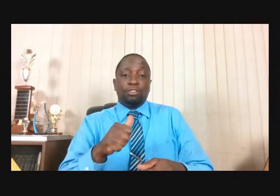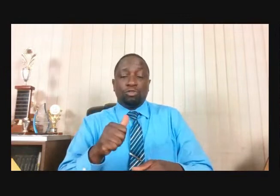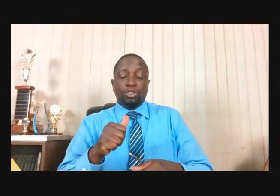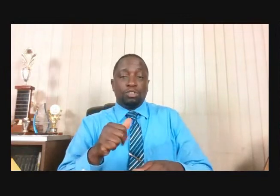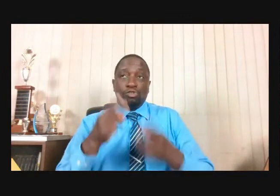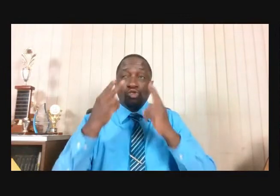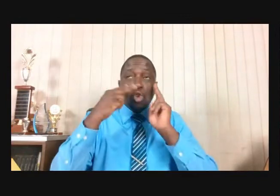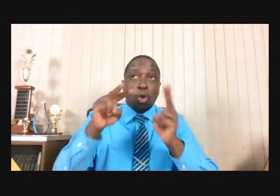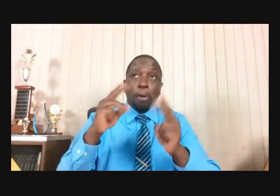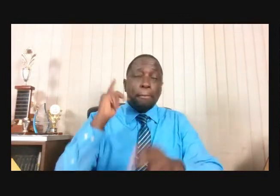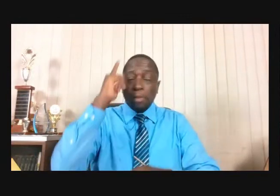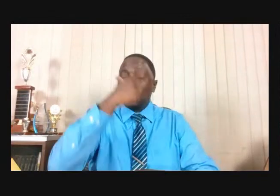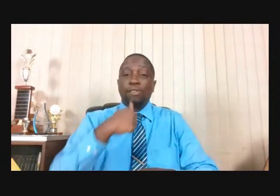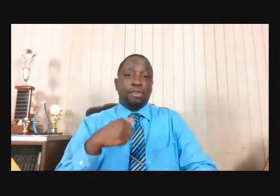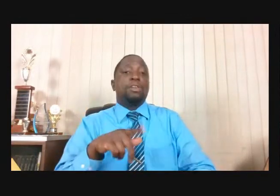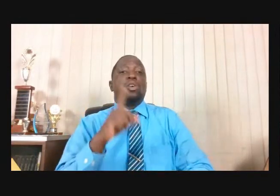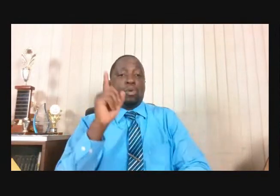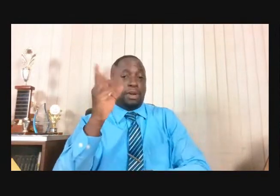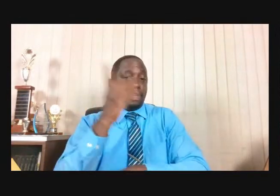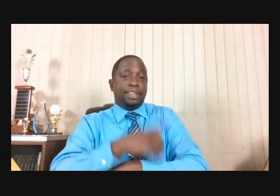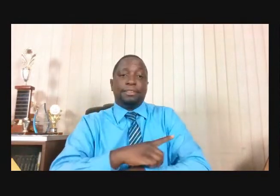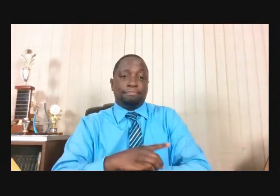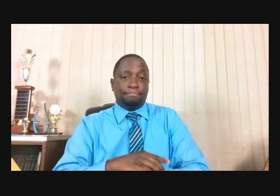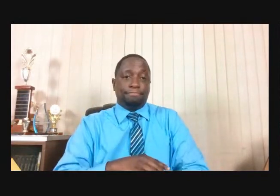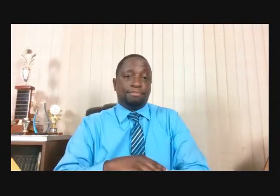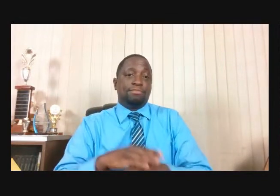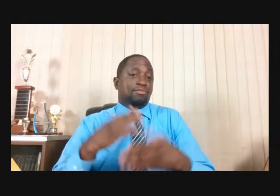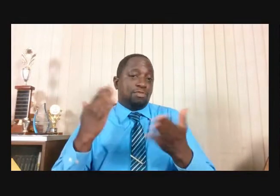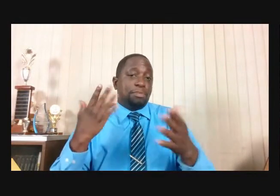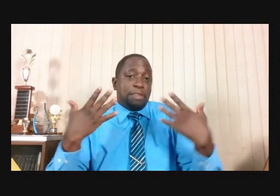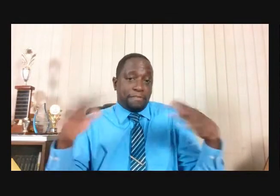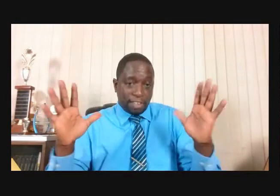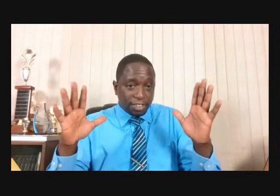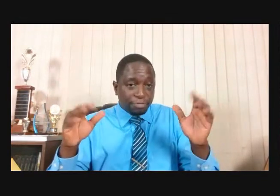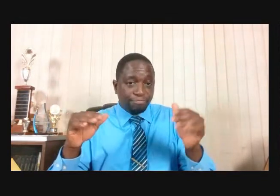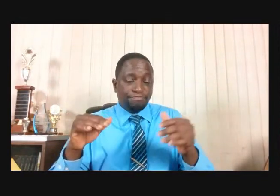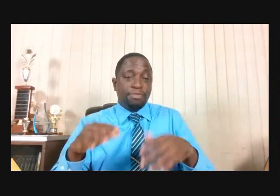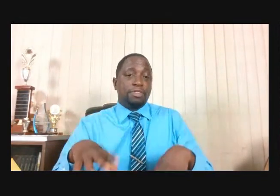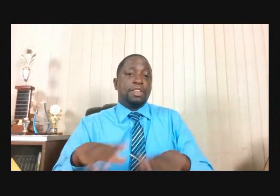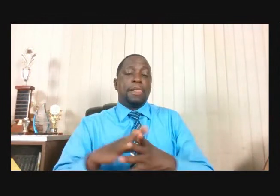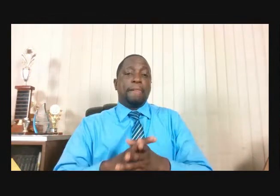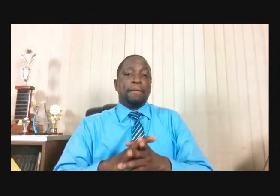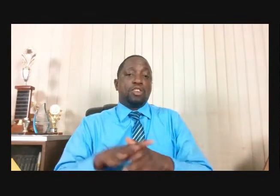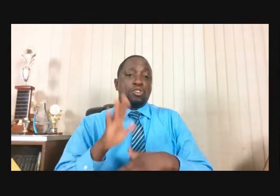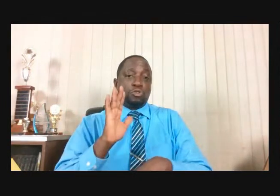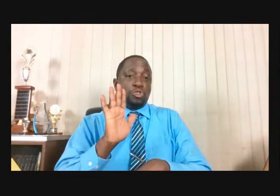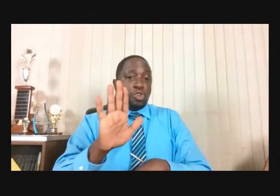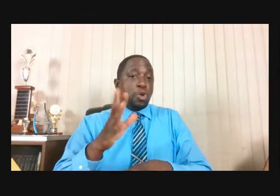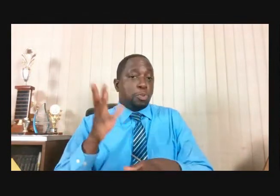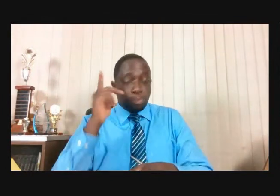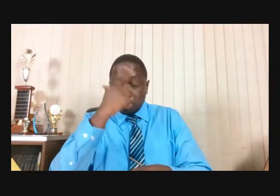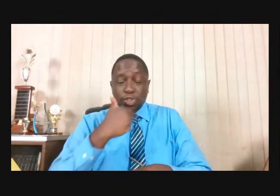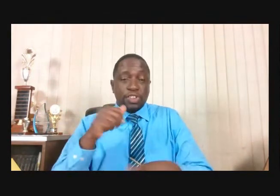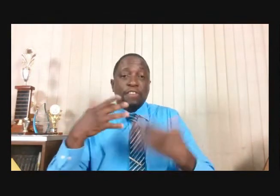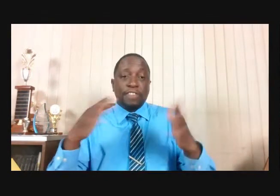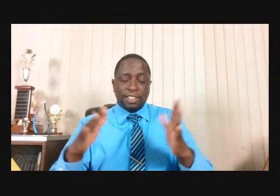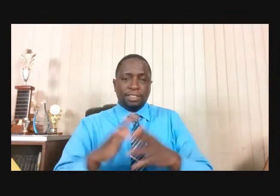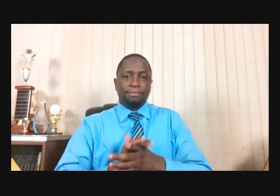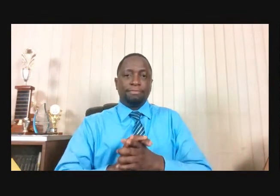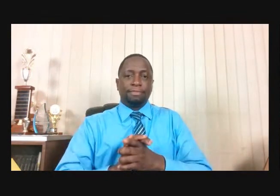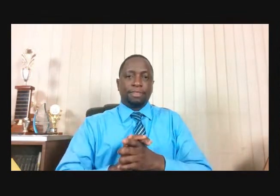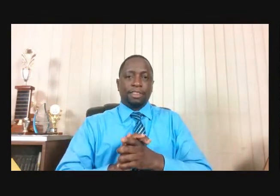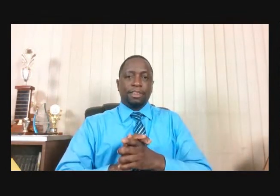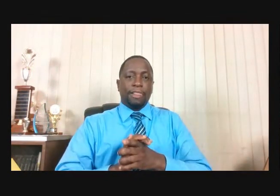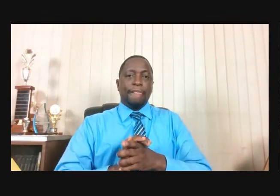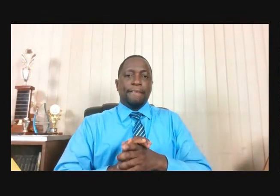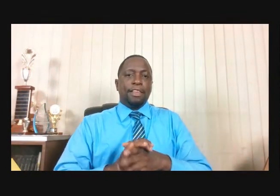World Is Upside Down And The List Can Go On There Some Who Builds It Upon Their Faithfulness In